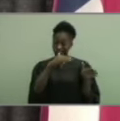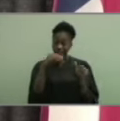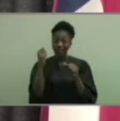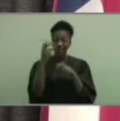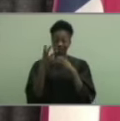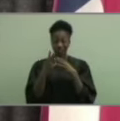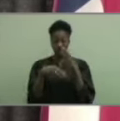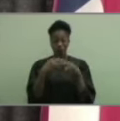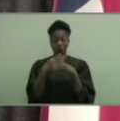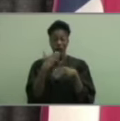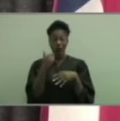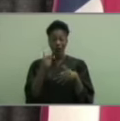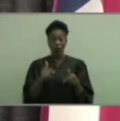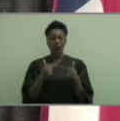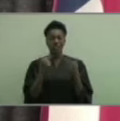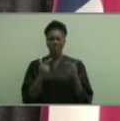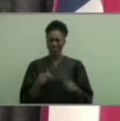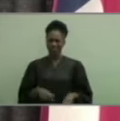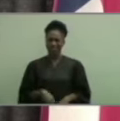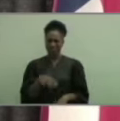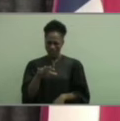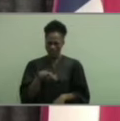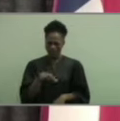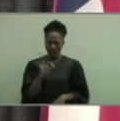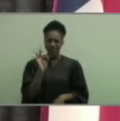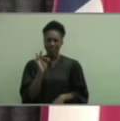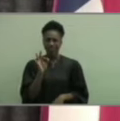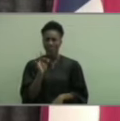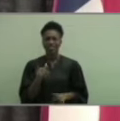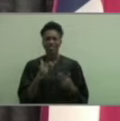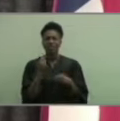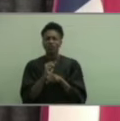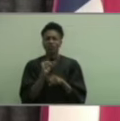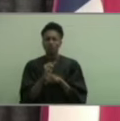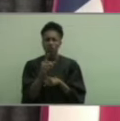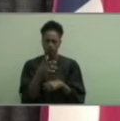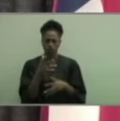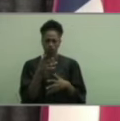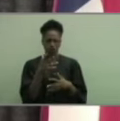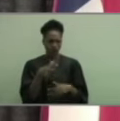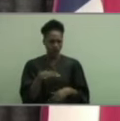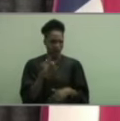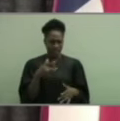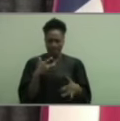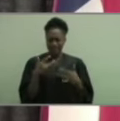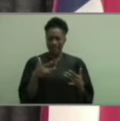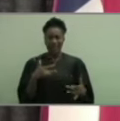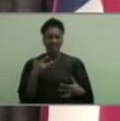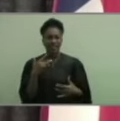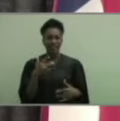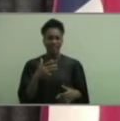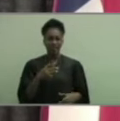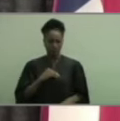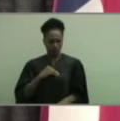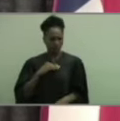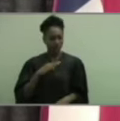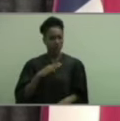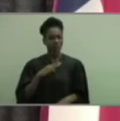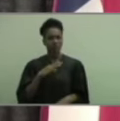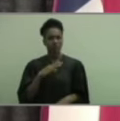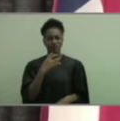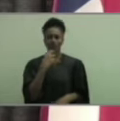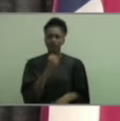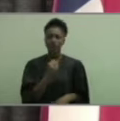Find a life's work that you have a passion for and pursue it with all of your being,